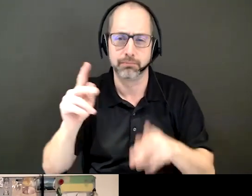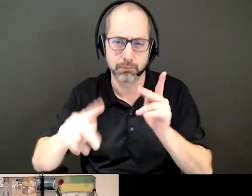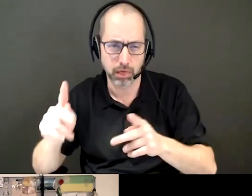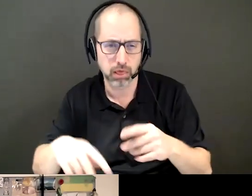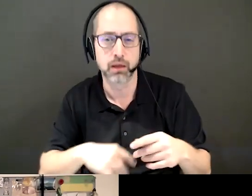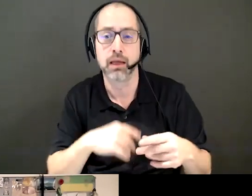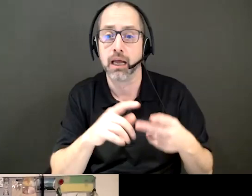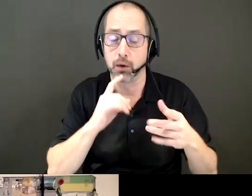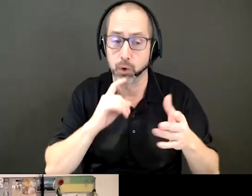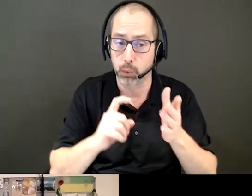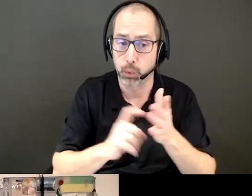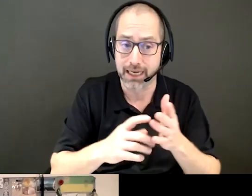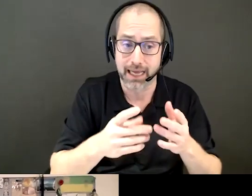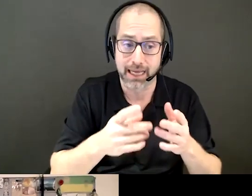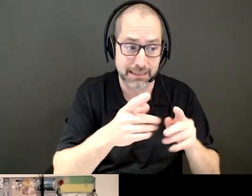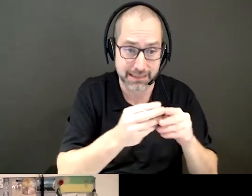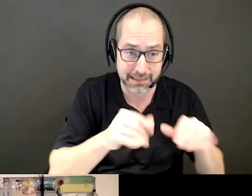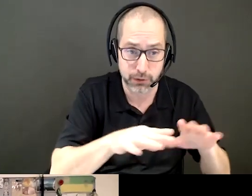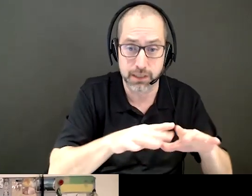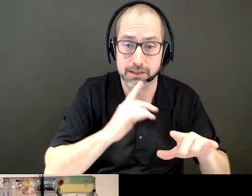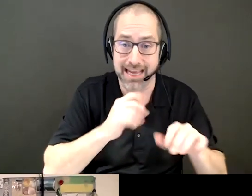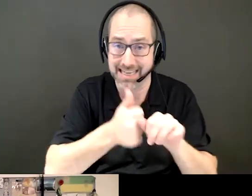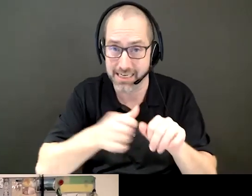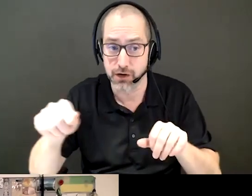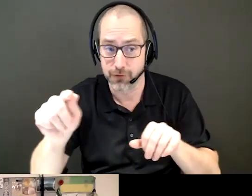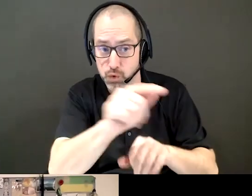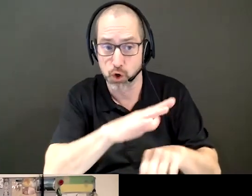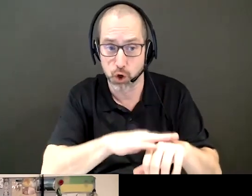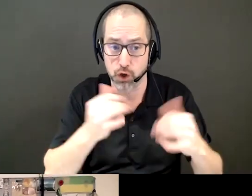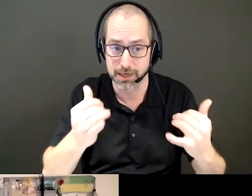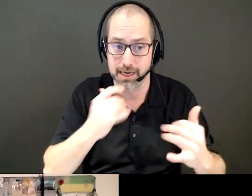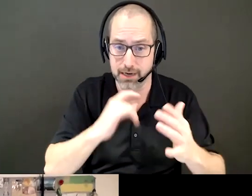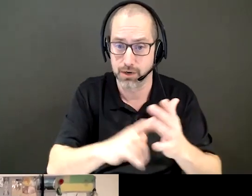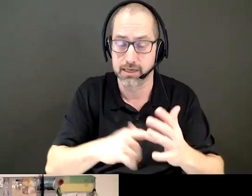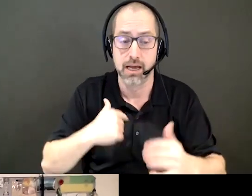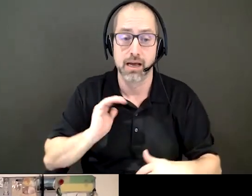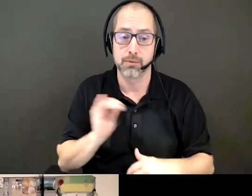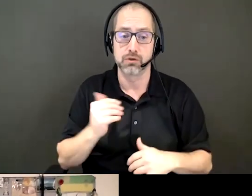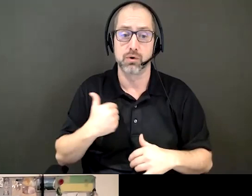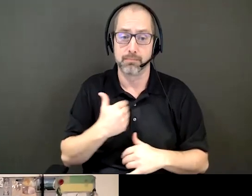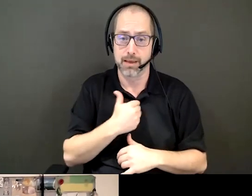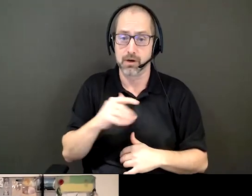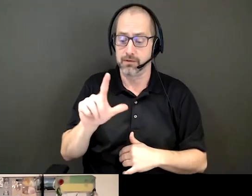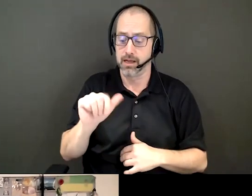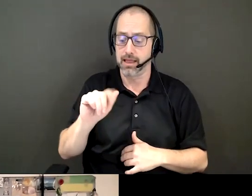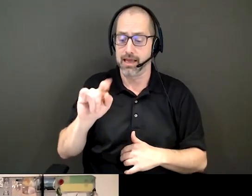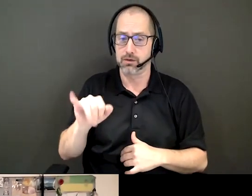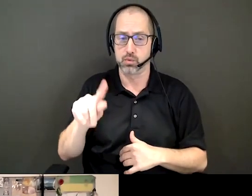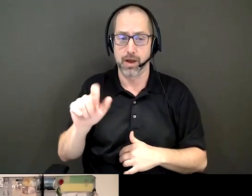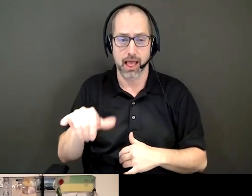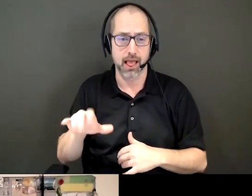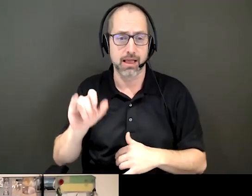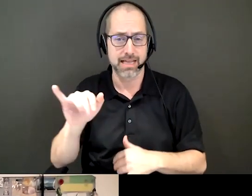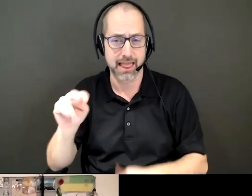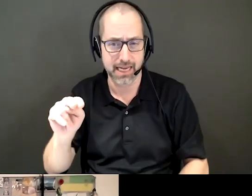to recognize the territories that each of you are on today. I'm also a member of the Laxail Clan in the House of Nganane of the Gitsan